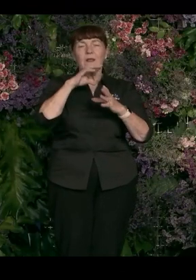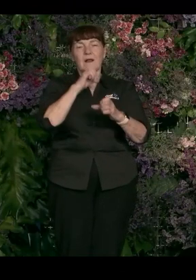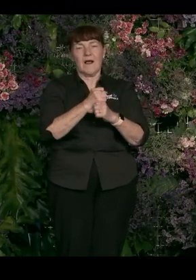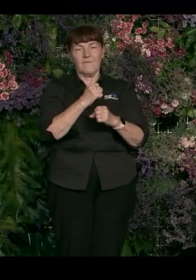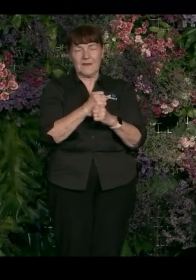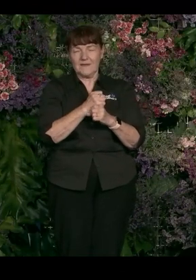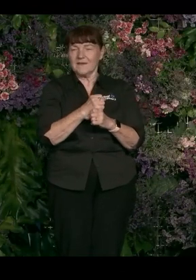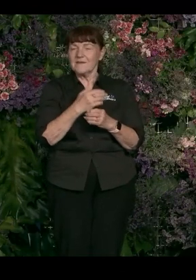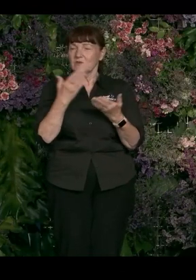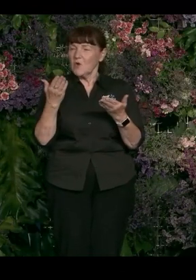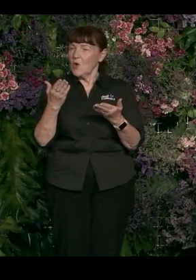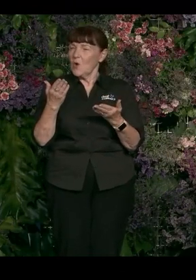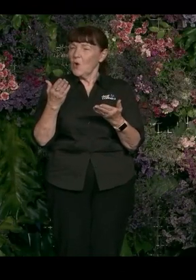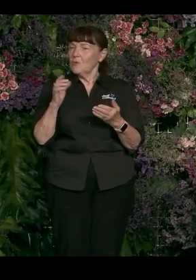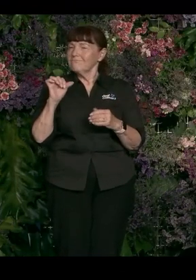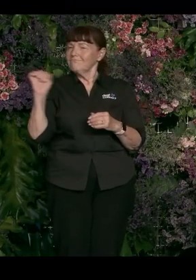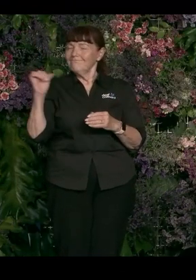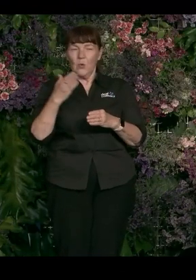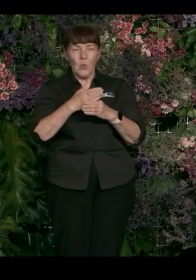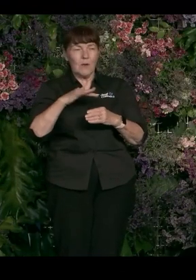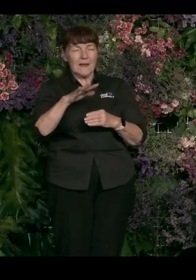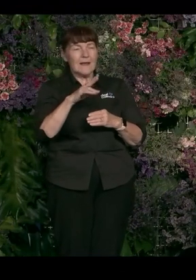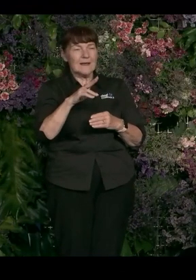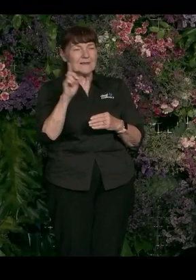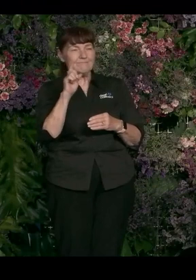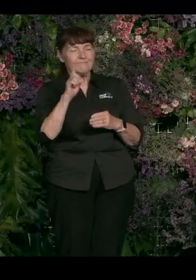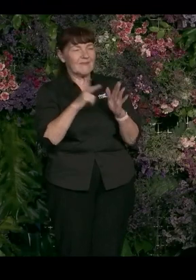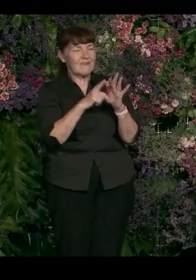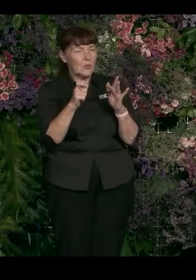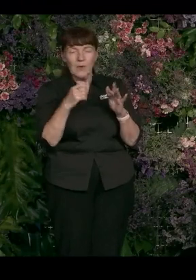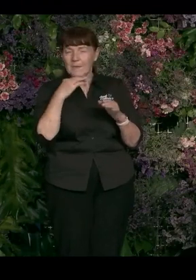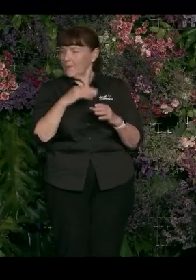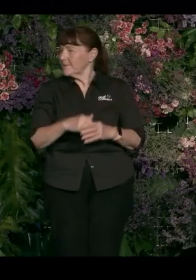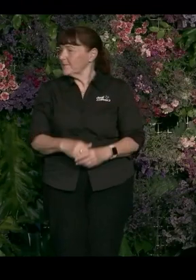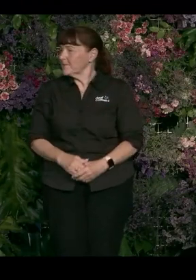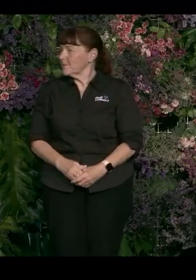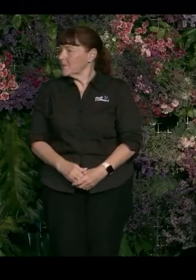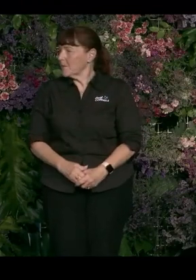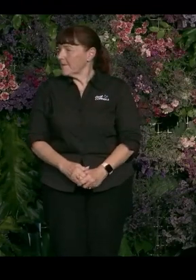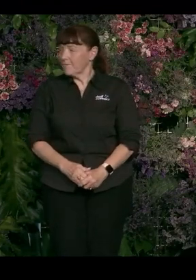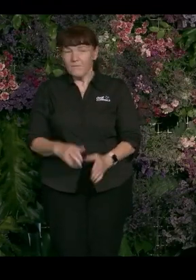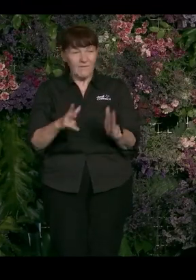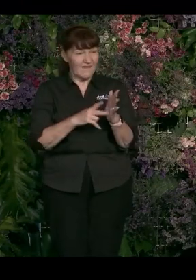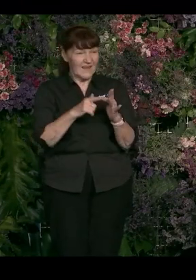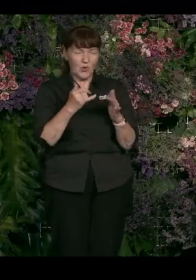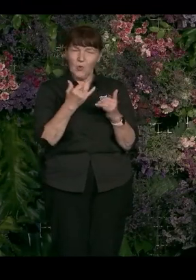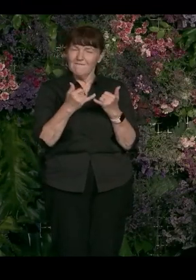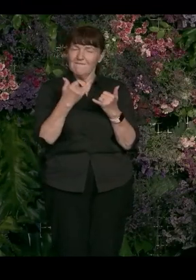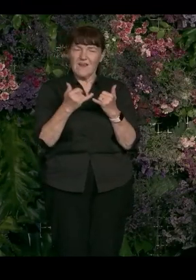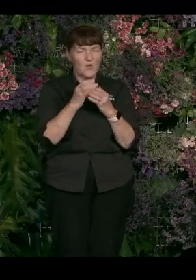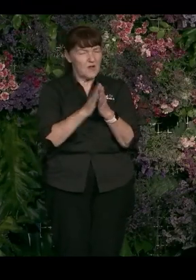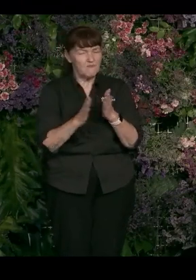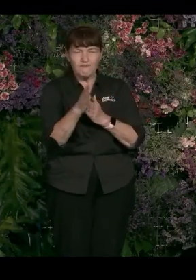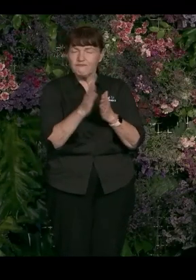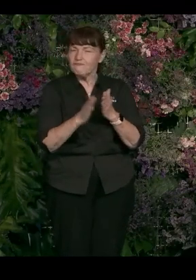So, Ryan, what's it looking like in Victoria? So I think Victoria is a very progressive state and I think we've had